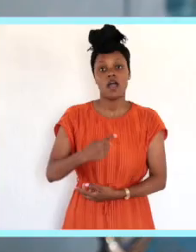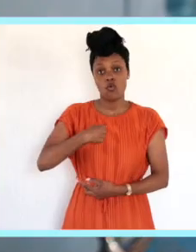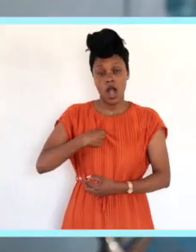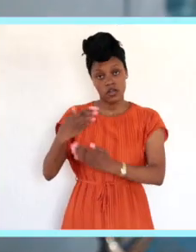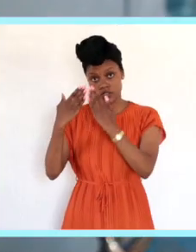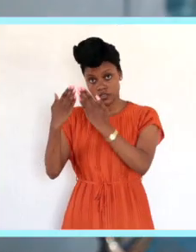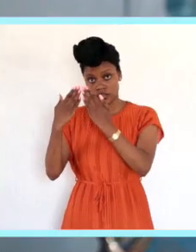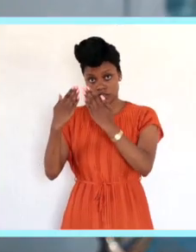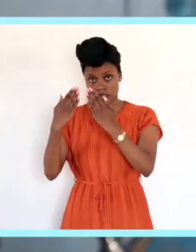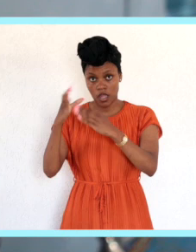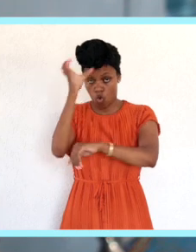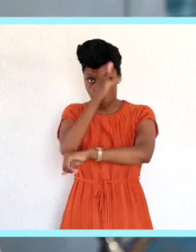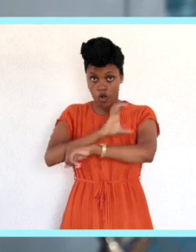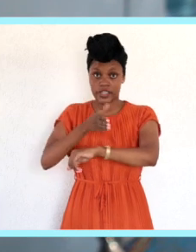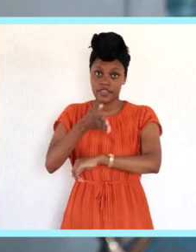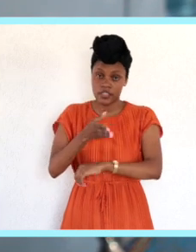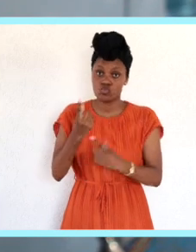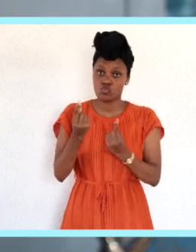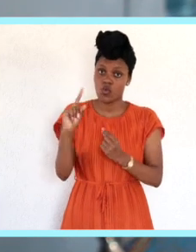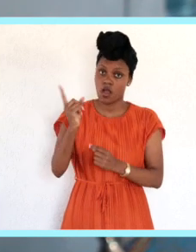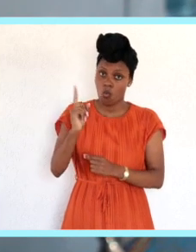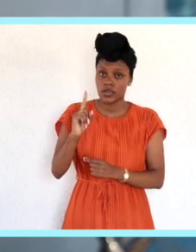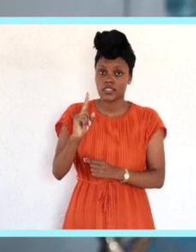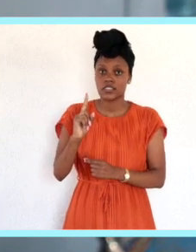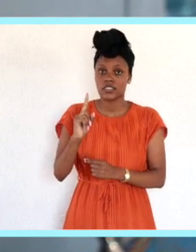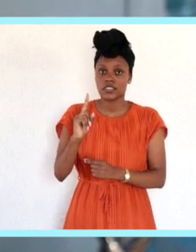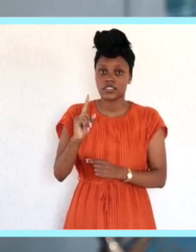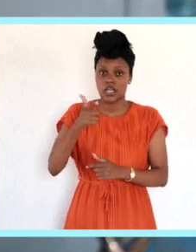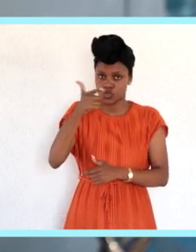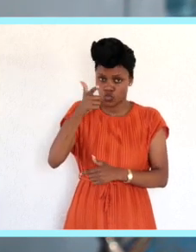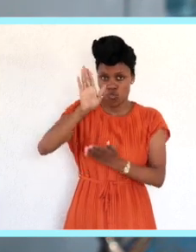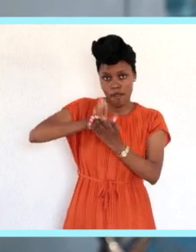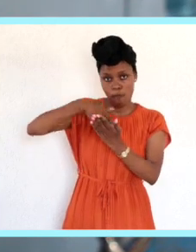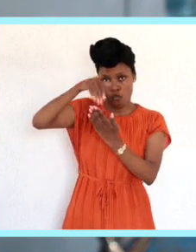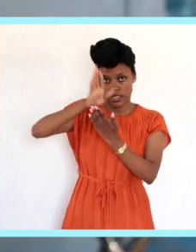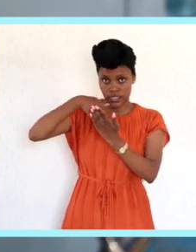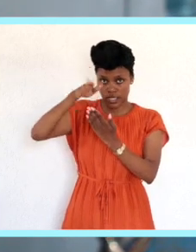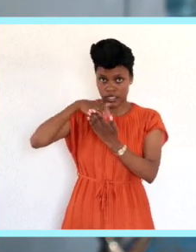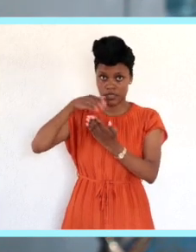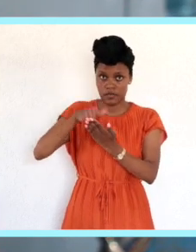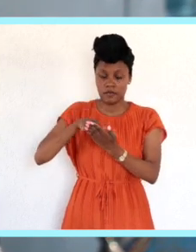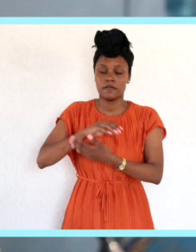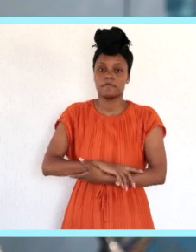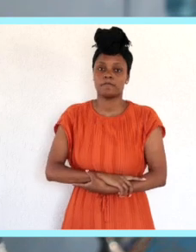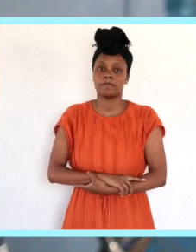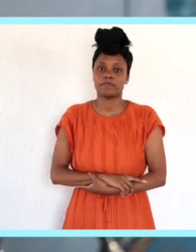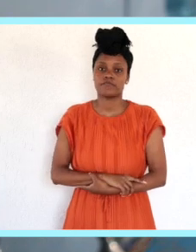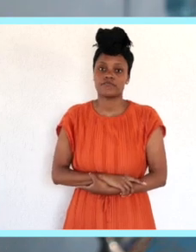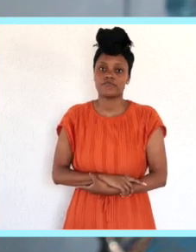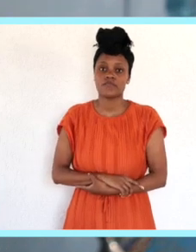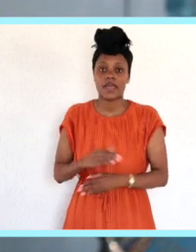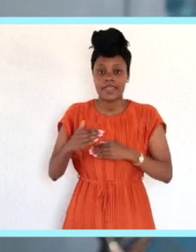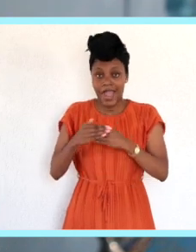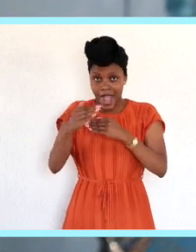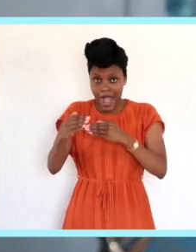So I went to school at CDBank College. was doing spray painting and panel painting. And